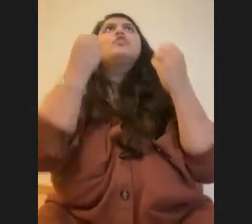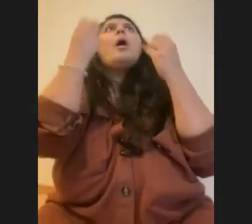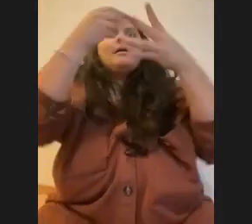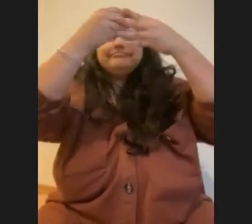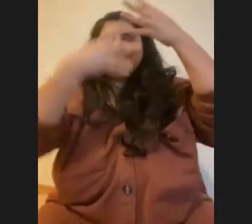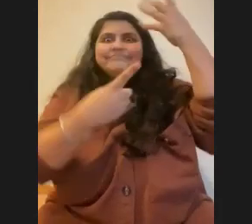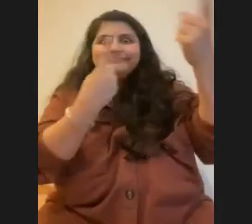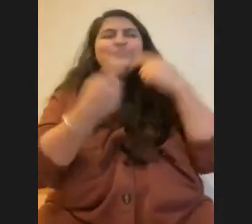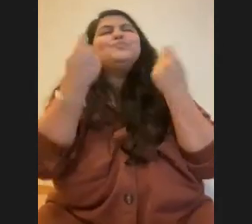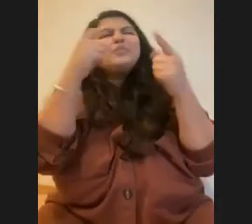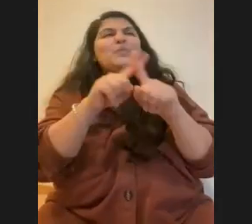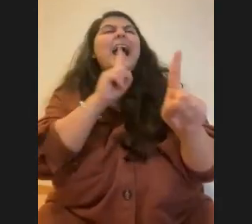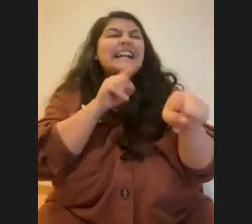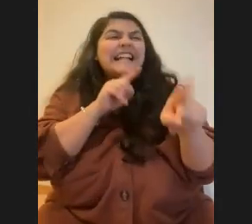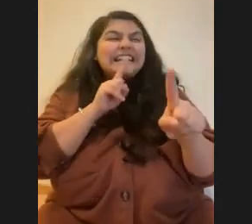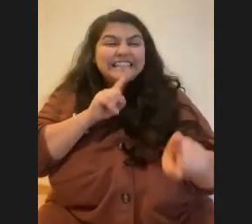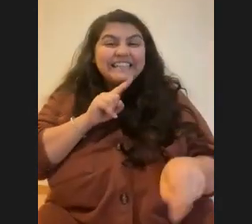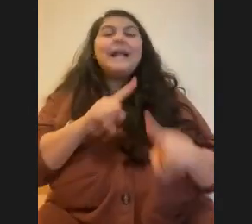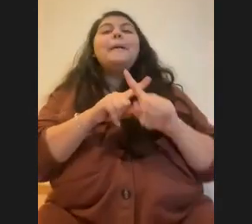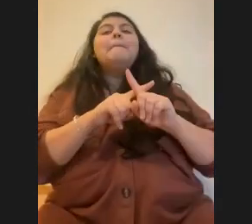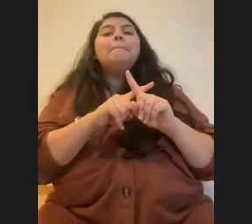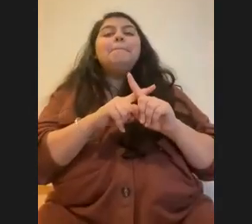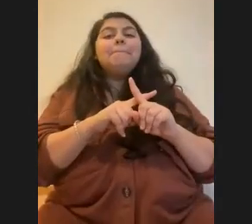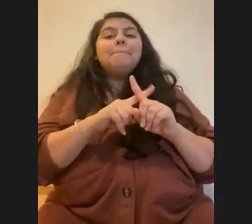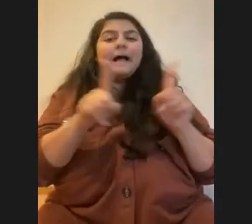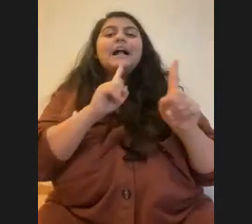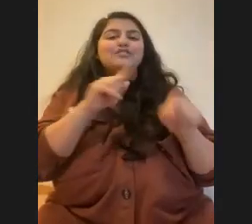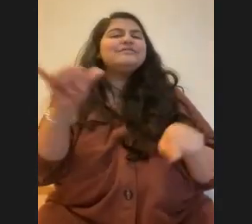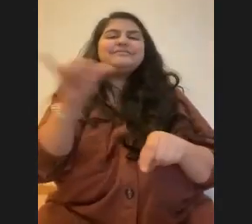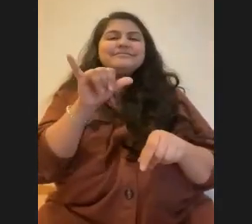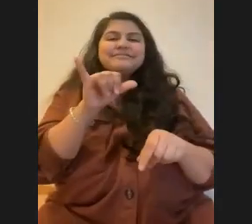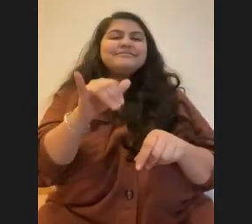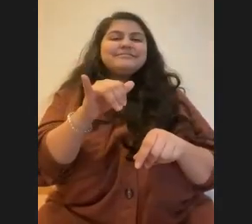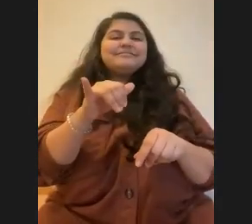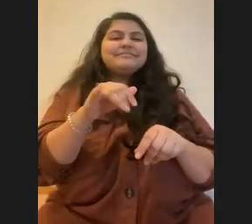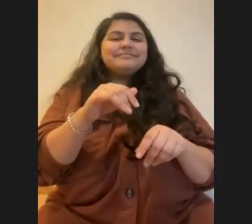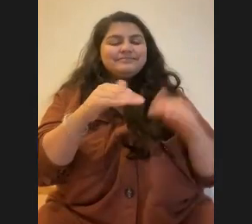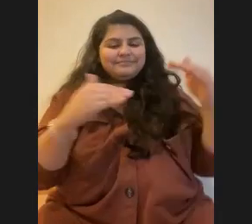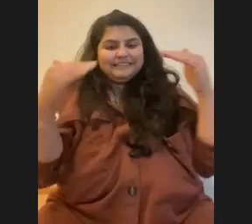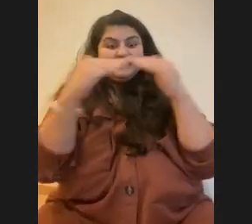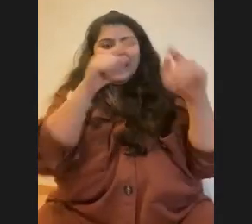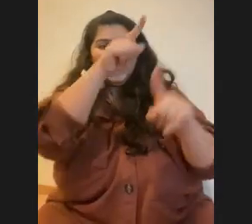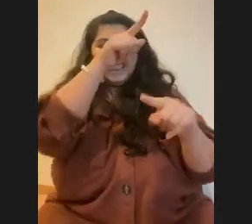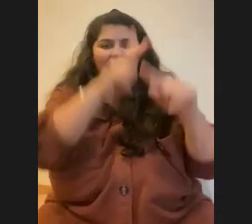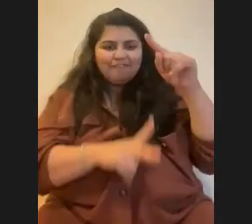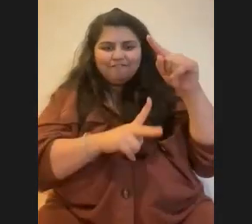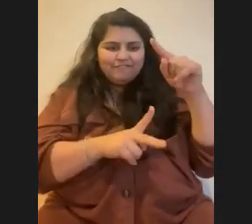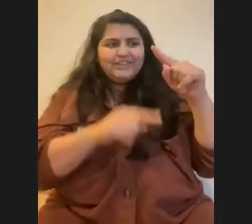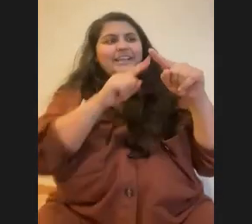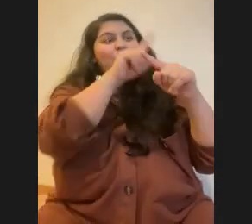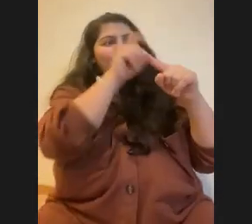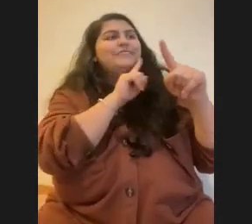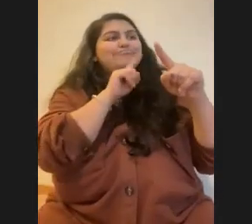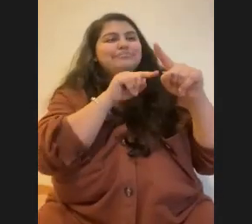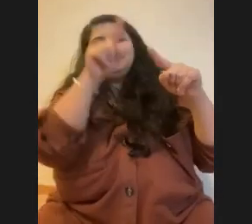to get through as many as we could. We actually answered the same number of questions, uh, that we didn't answer. So we got through exactly precisely half of them. Um,